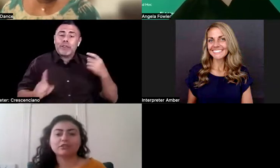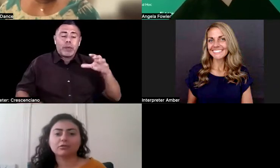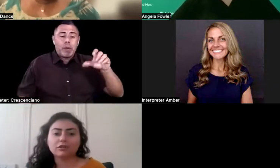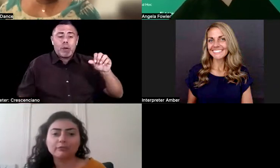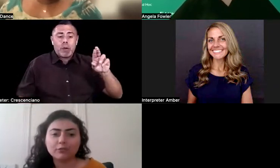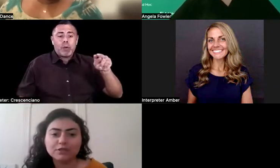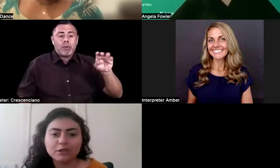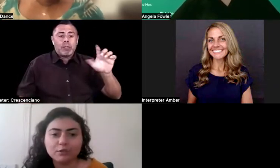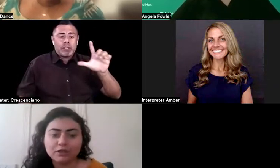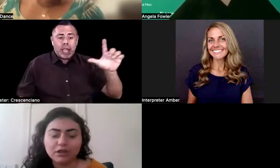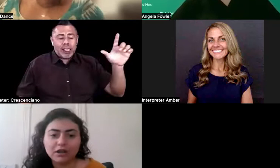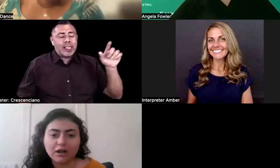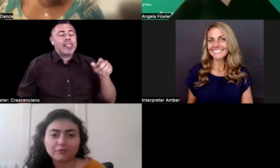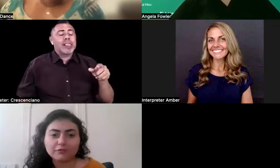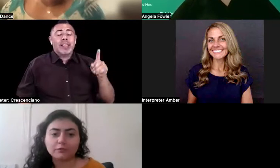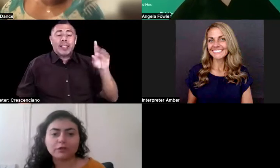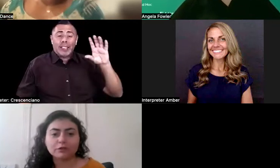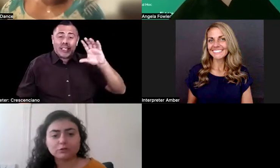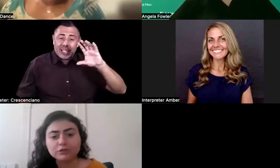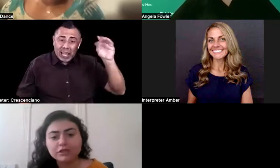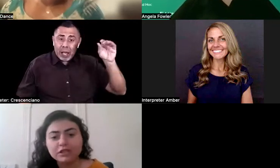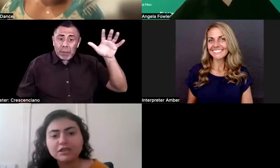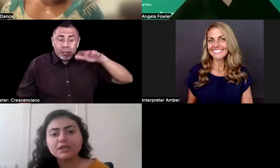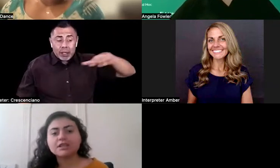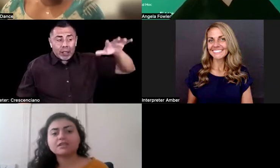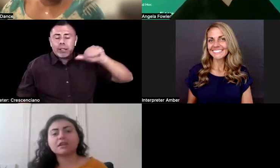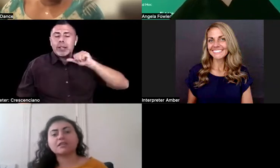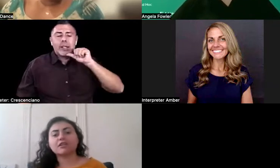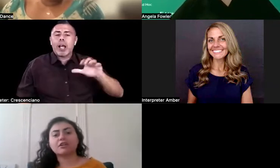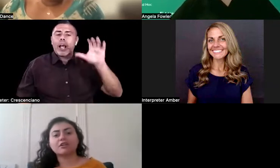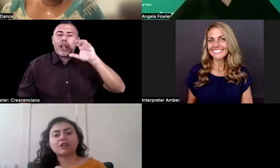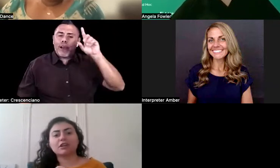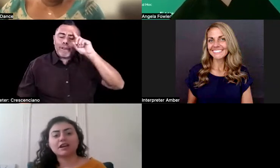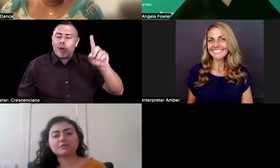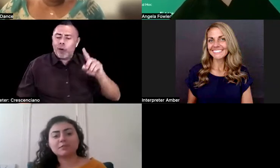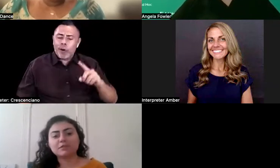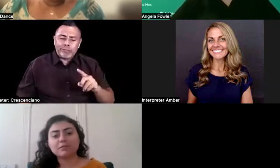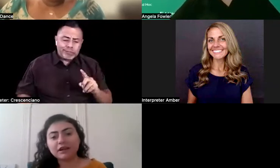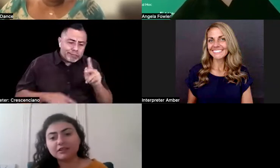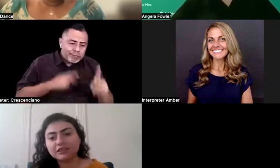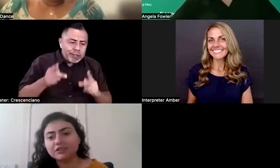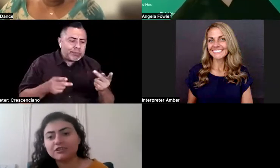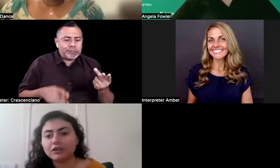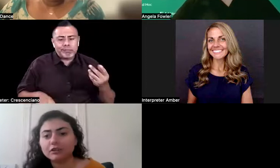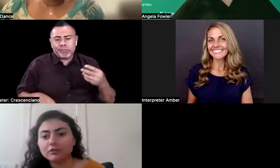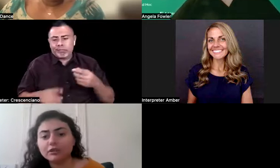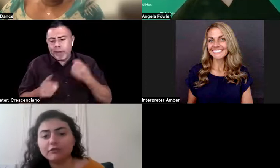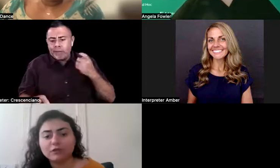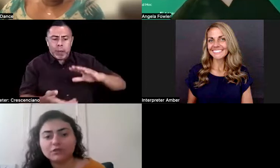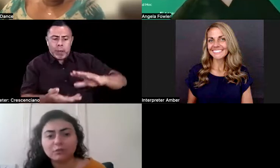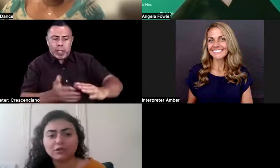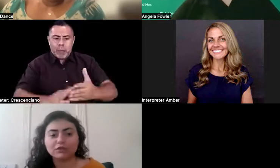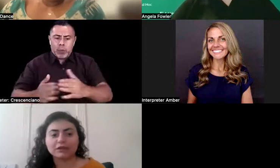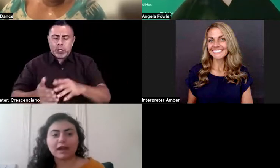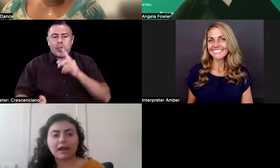not looking for someone that comes from community there that has been impacted. They're not looking